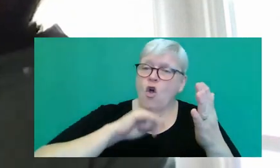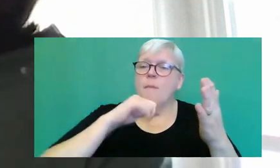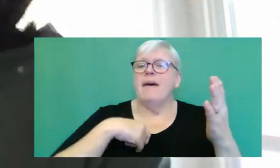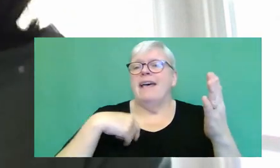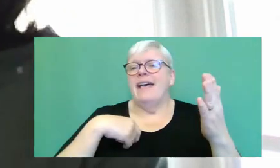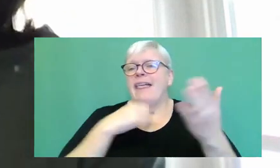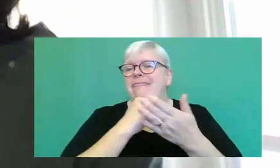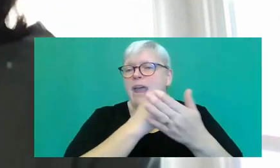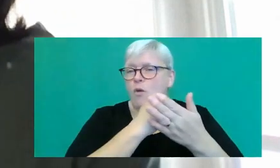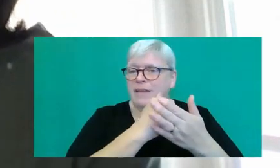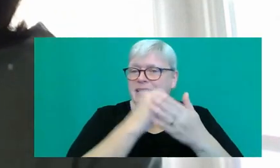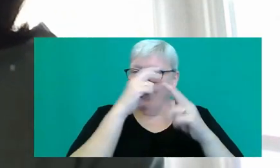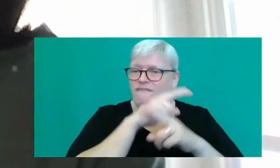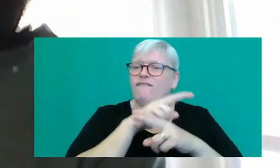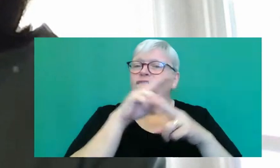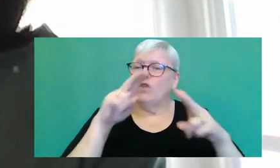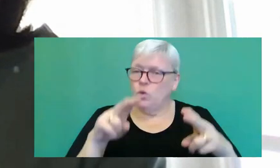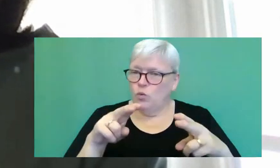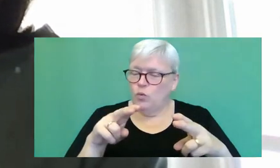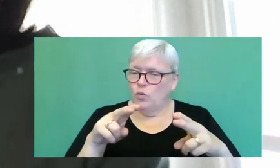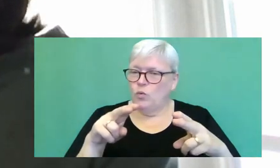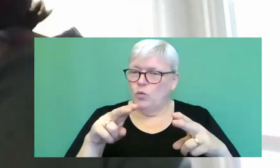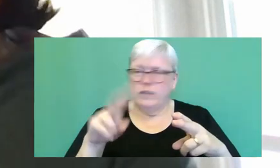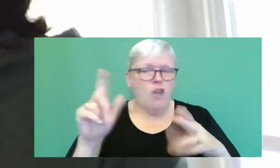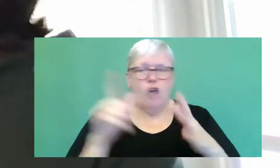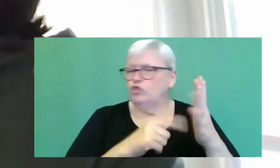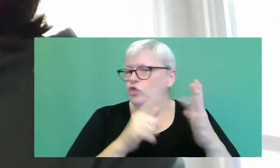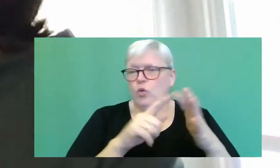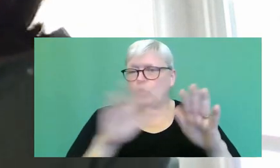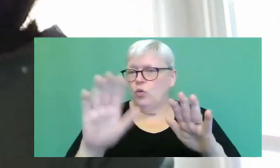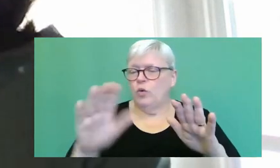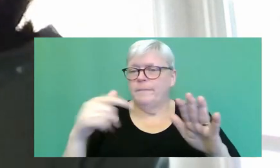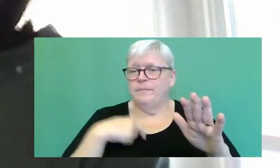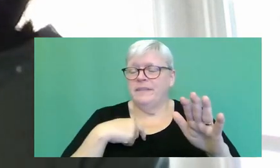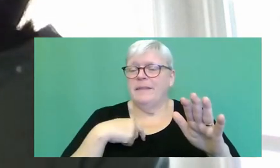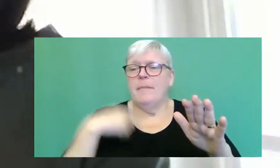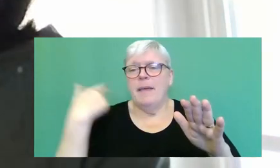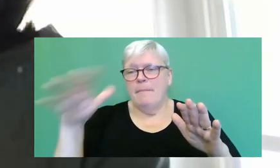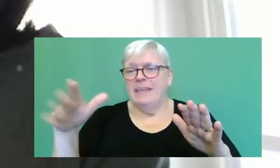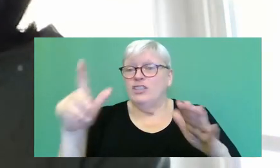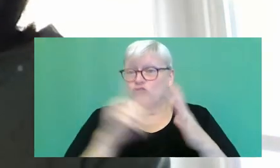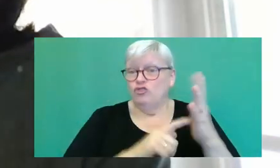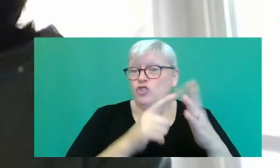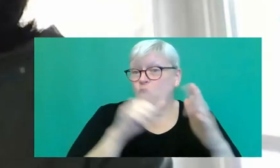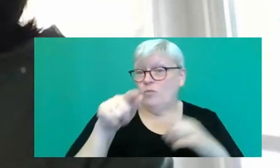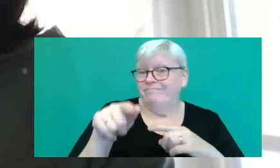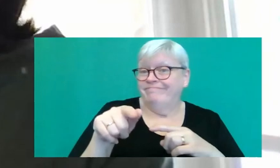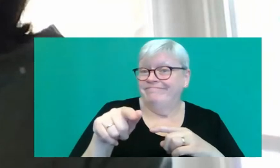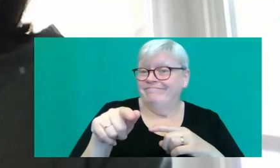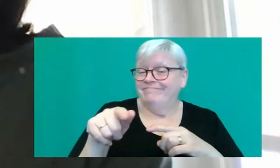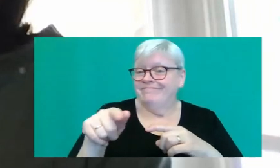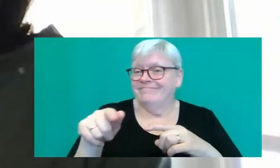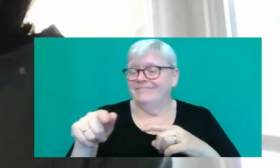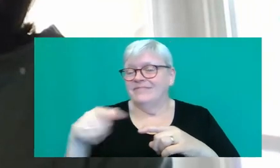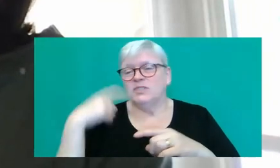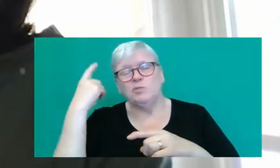Joe's perspective. And I had sat in, in the other chair in the consulting room, and often wondered, well, what's